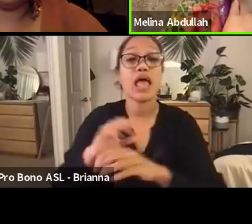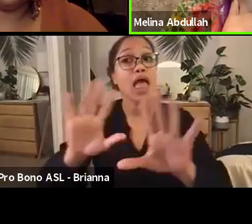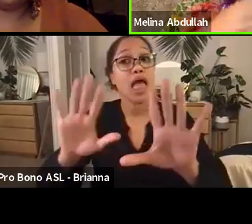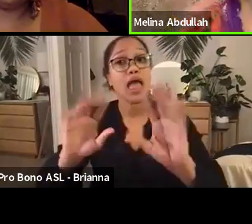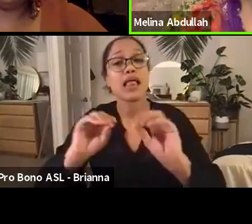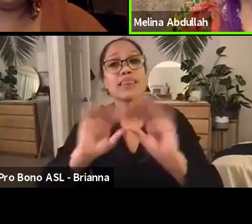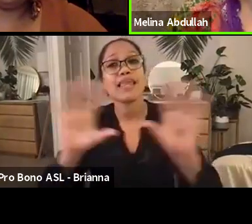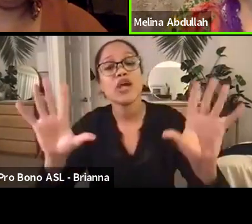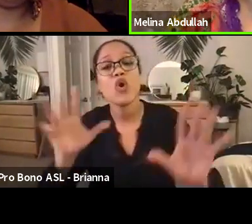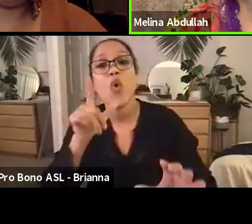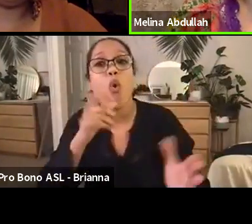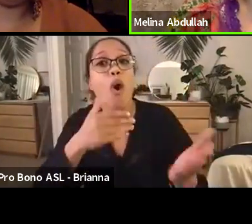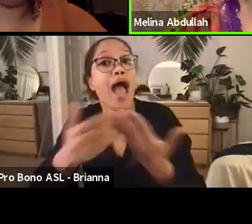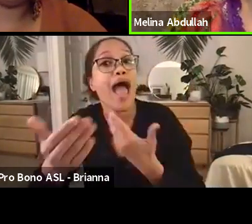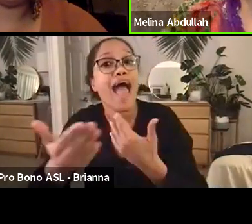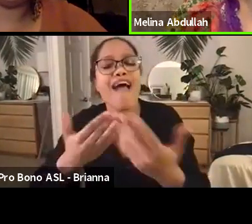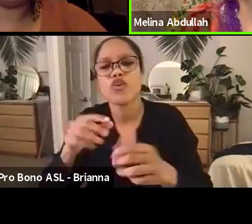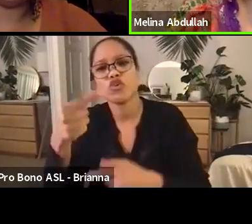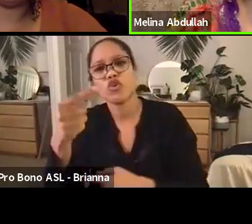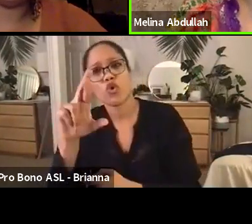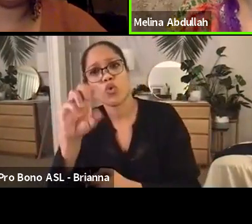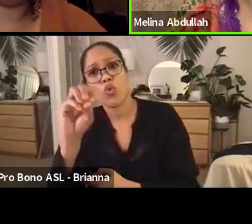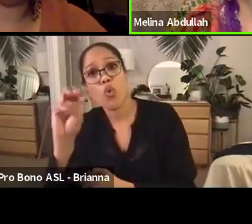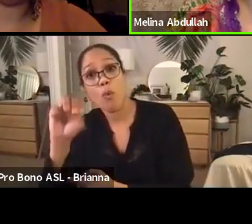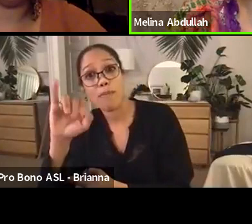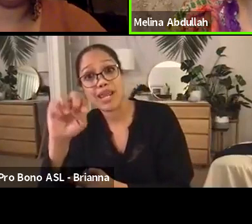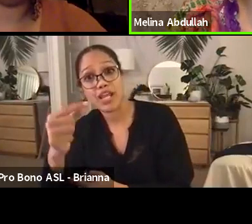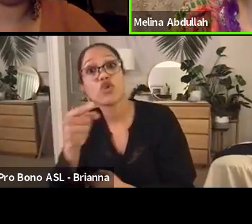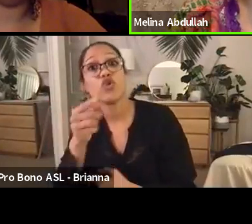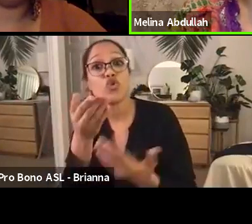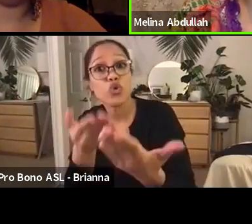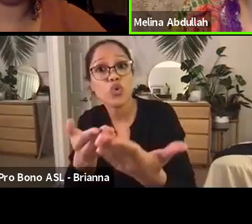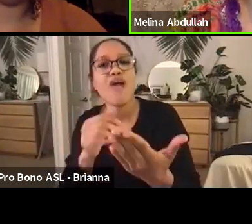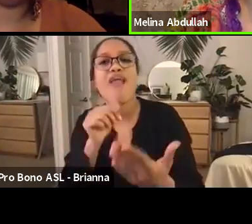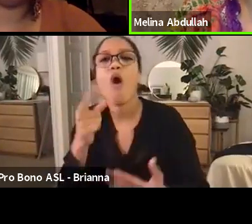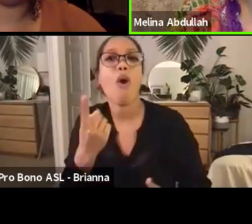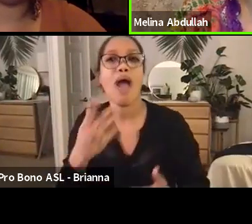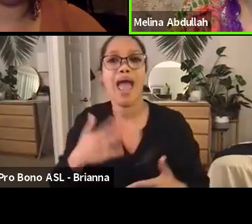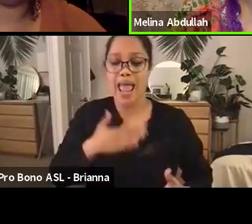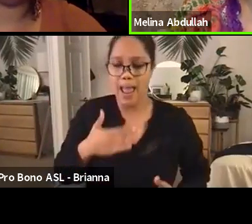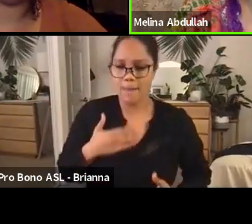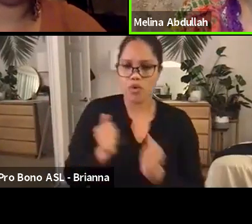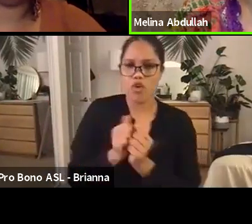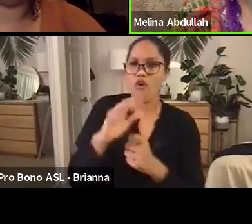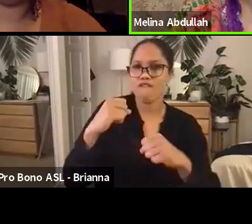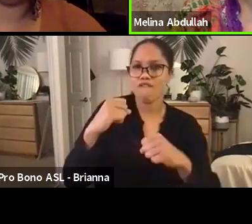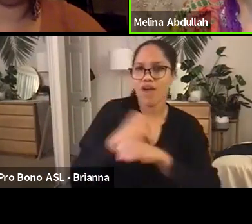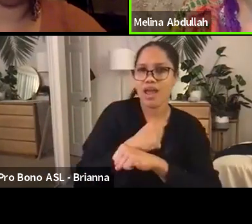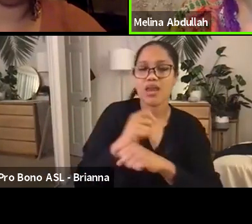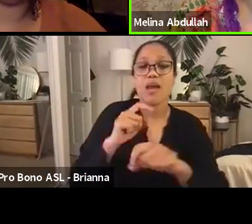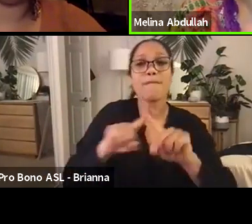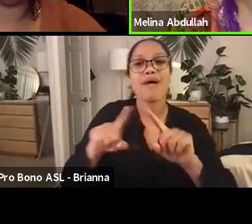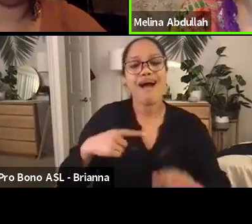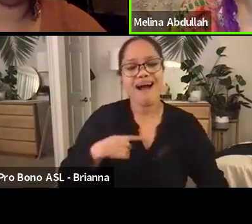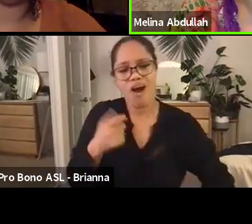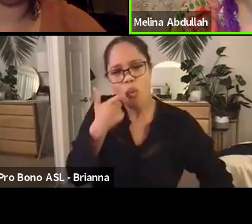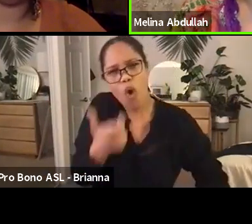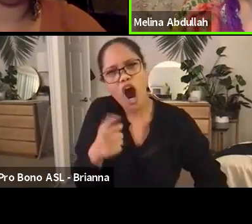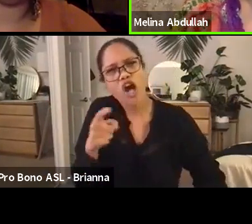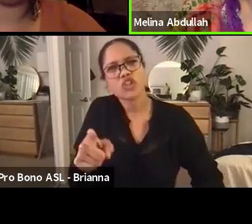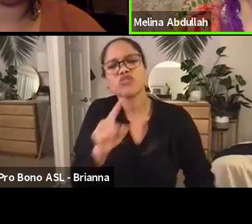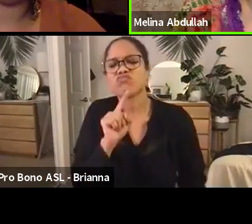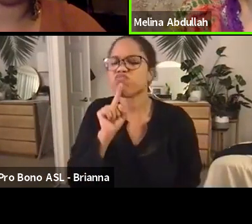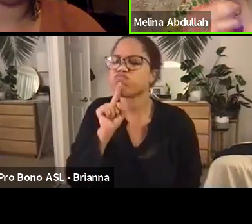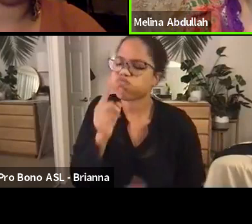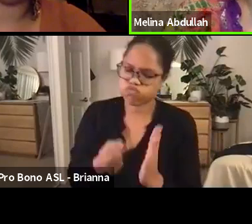who is grooming you isn't always happy with your fight, right? But as I watch you authentically fight for our people.